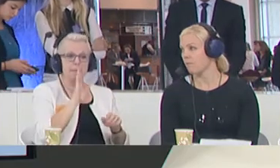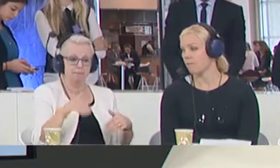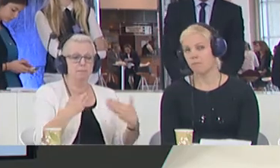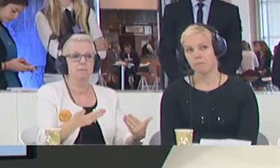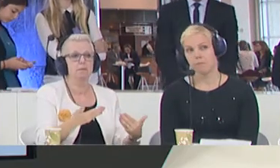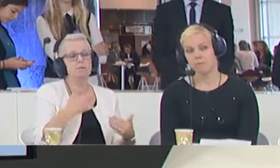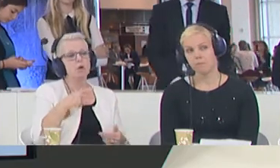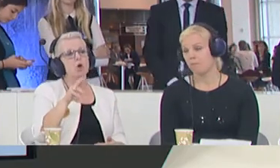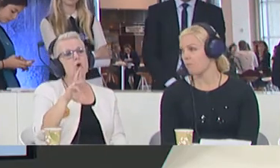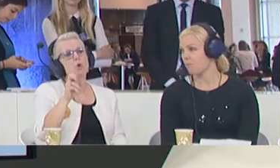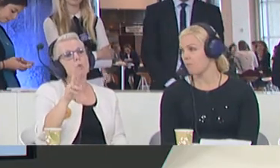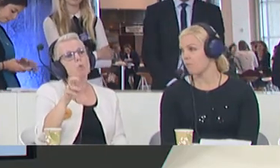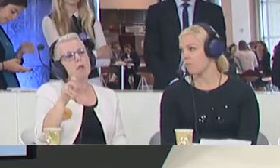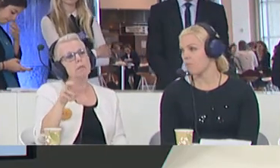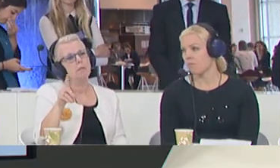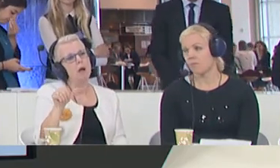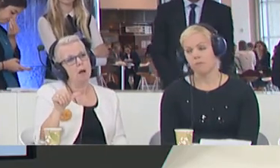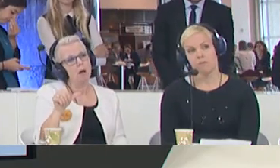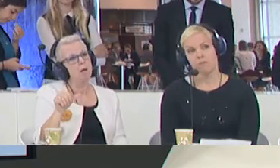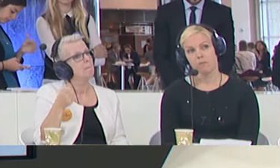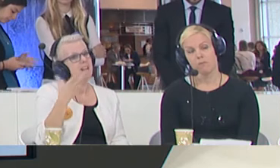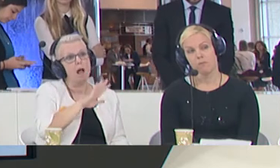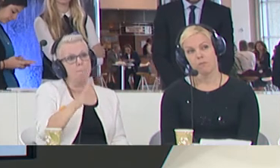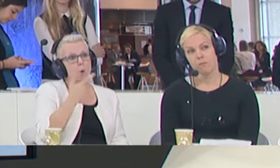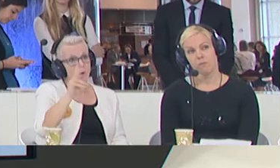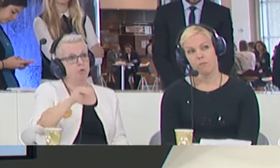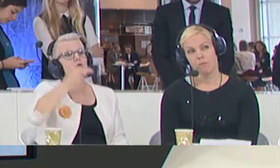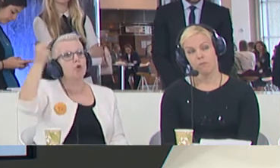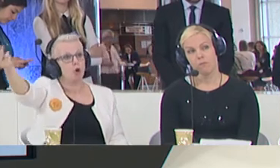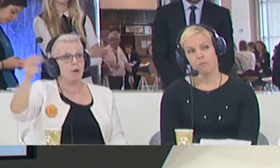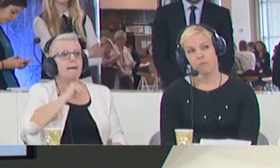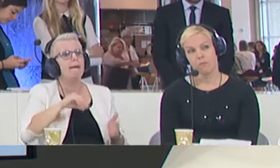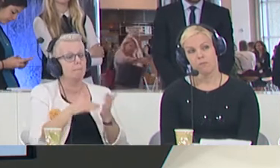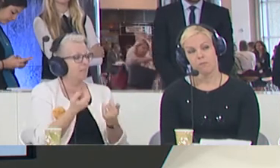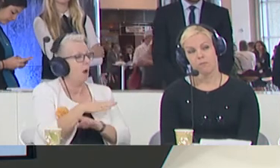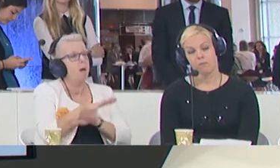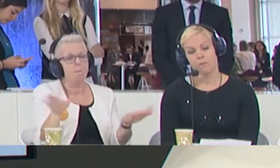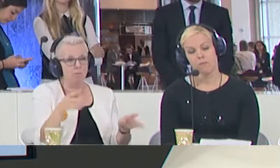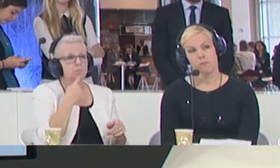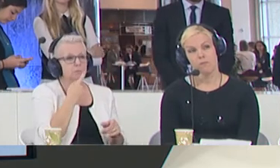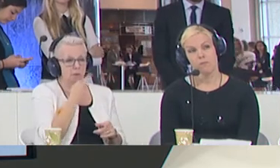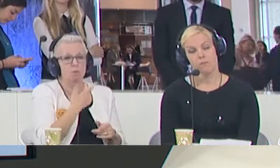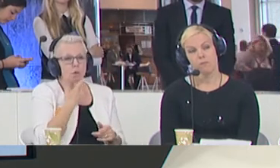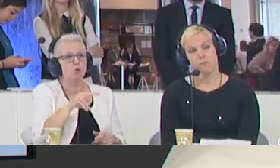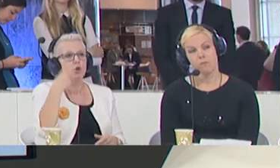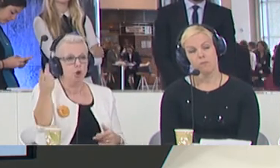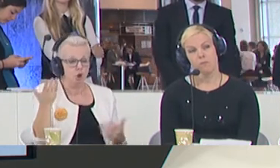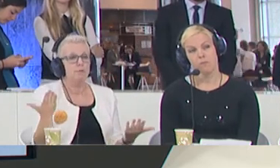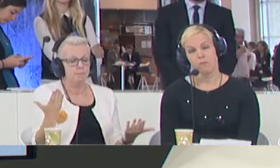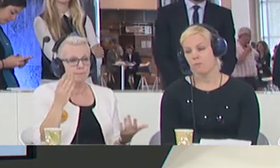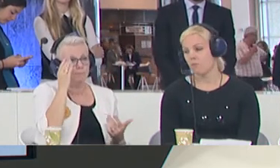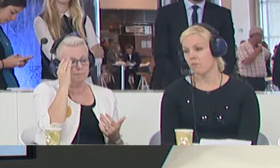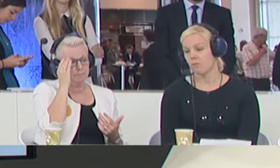from Rwanda, for example, almost all of them want to go back to their own countries, all the ones I've spoken with. And